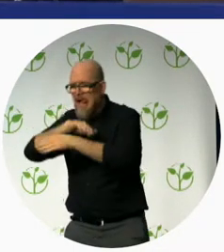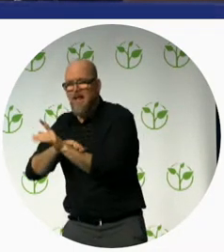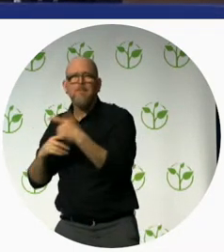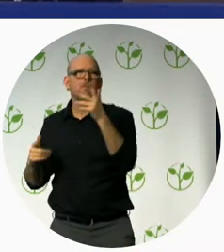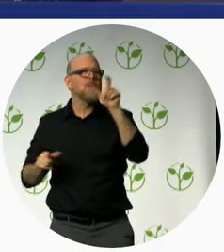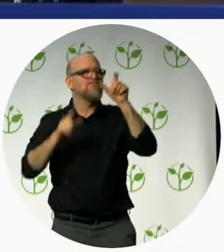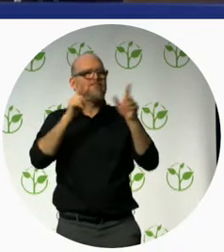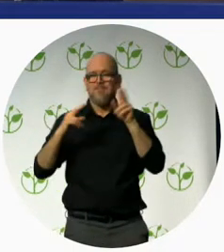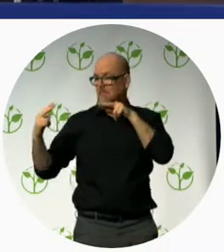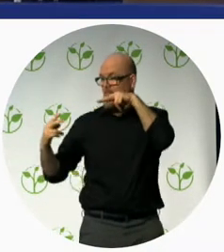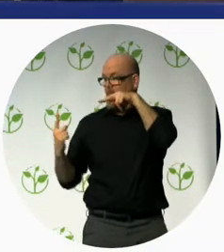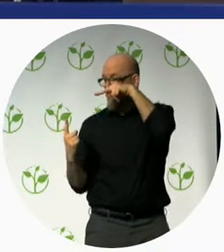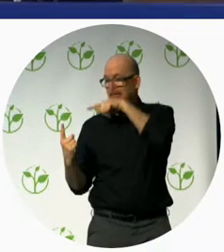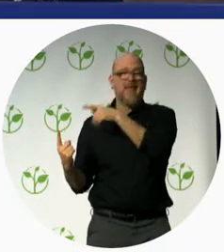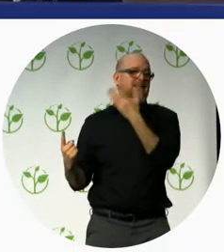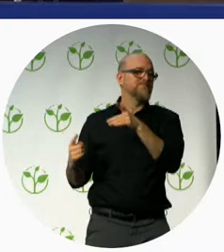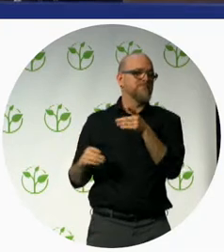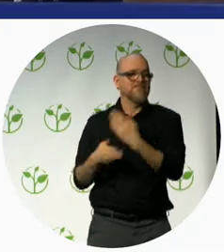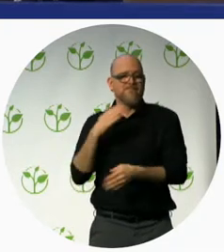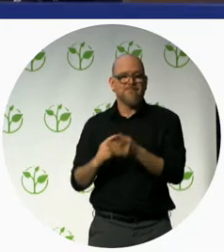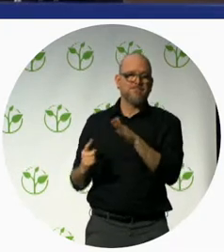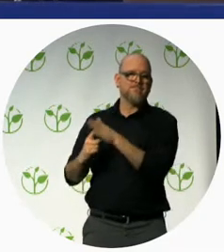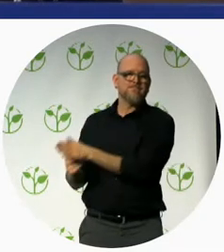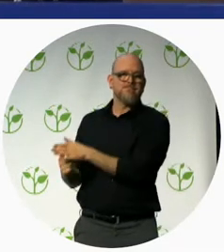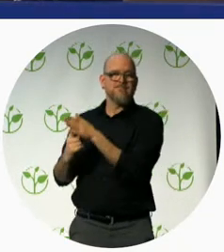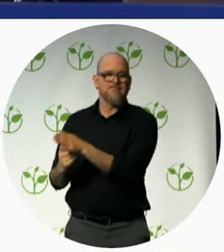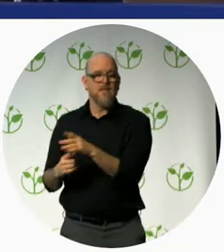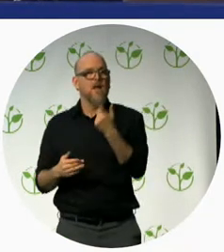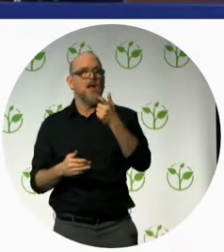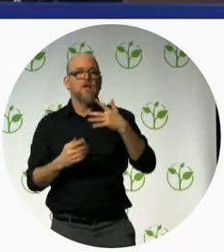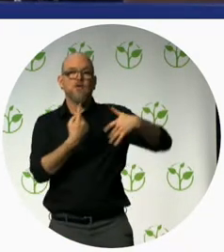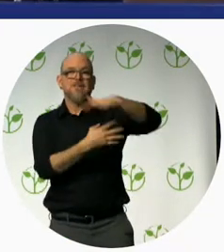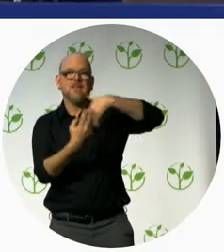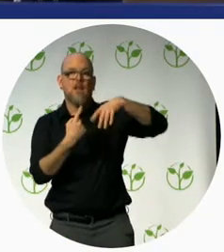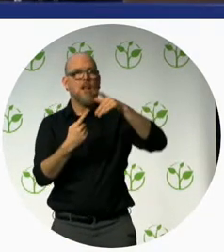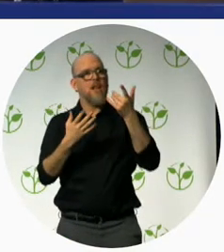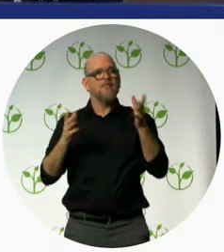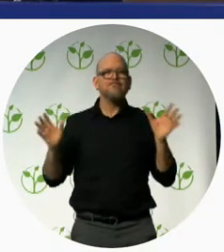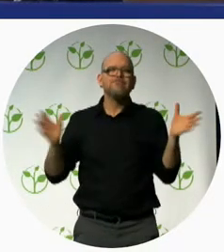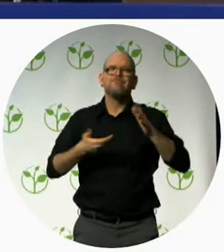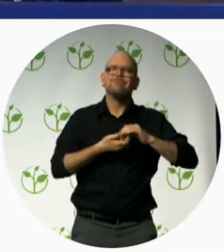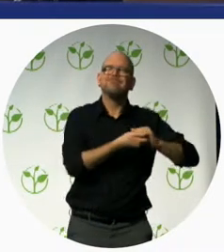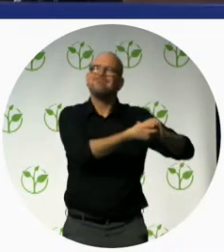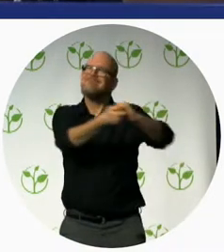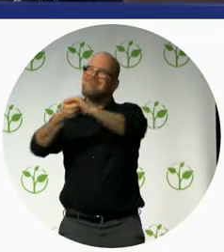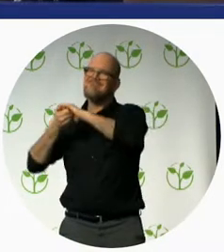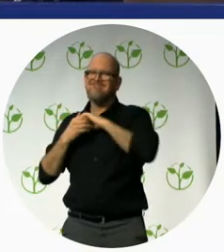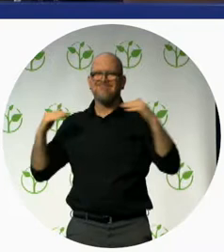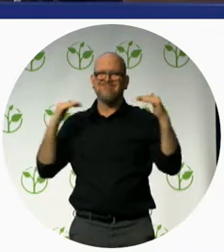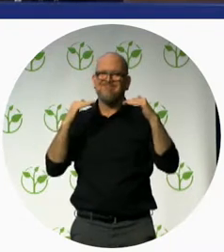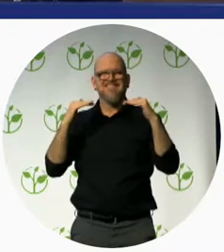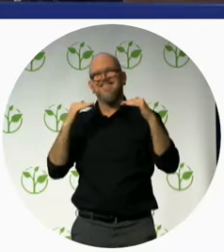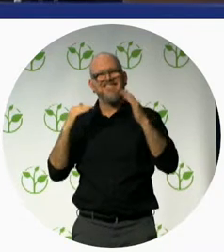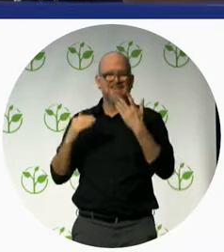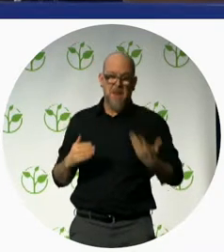norm or the beliefs system in the community in Bangladesh the literacy rate is very